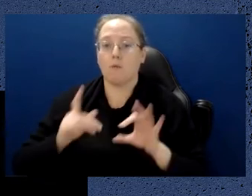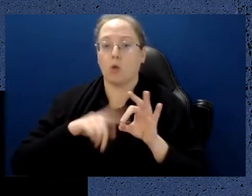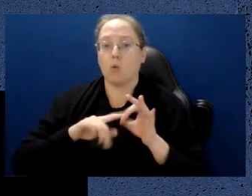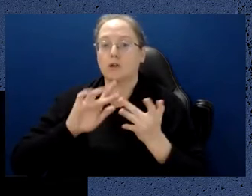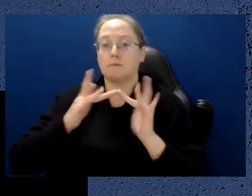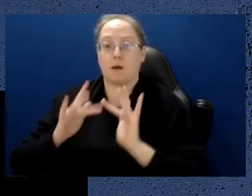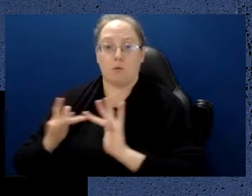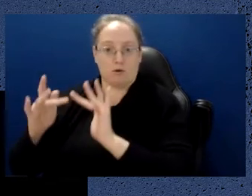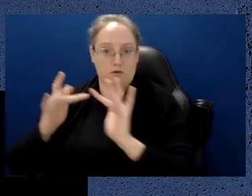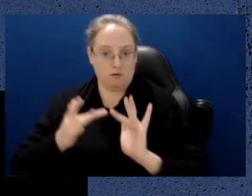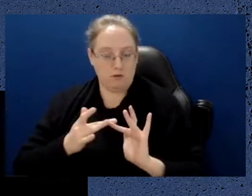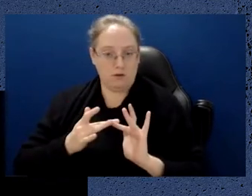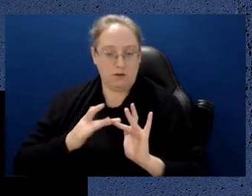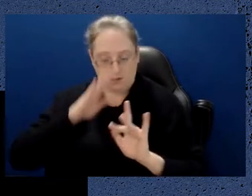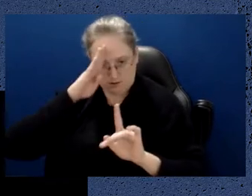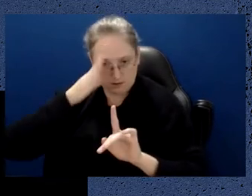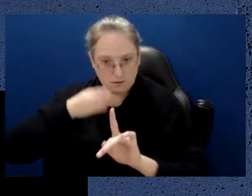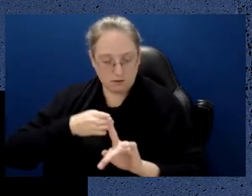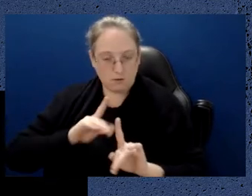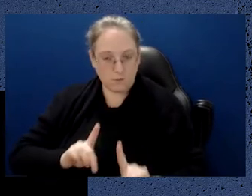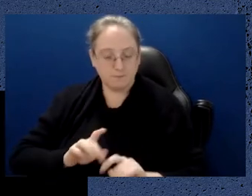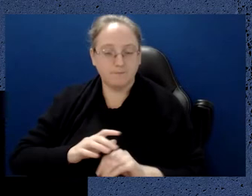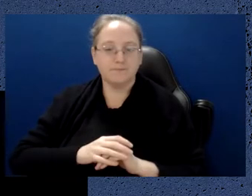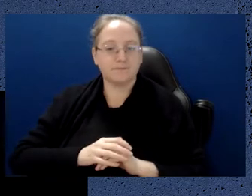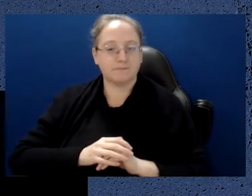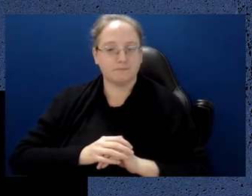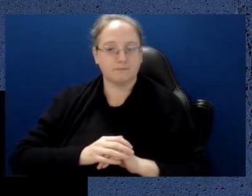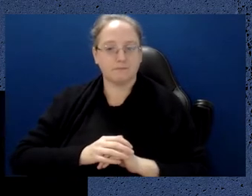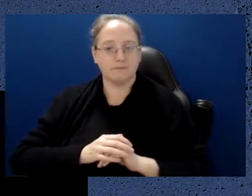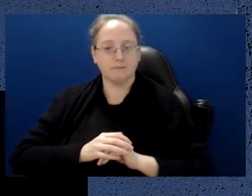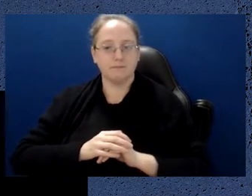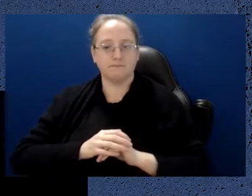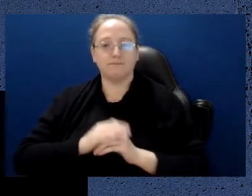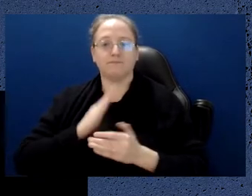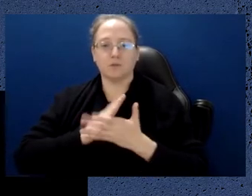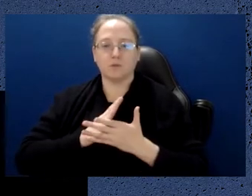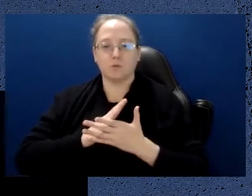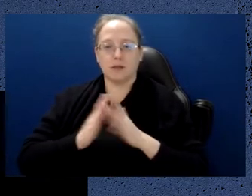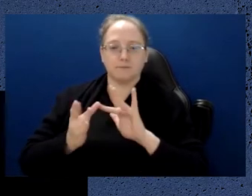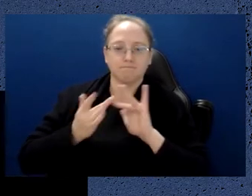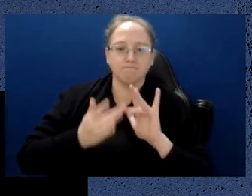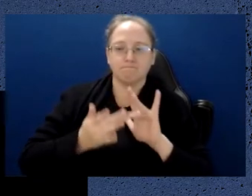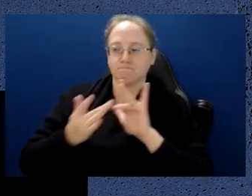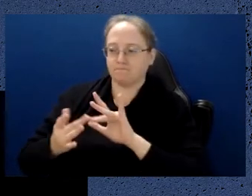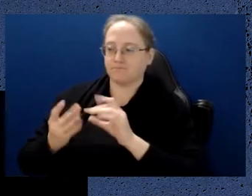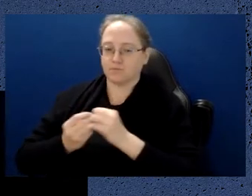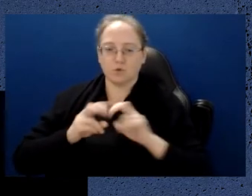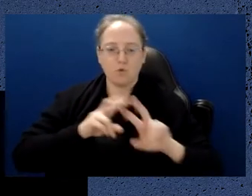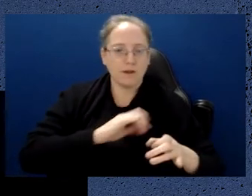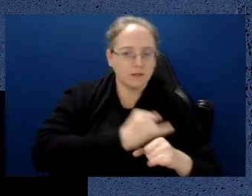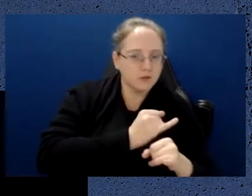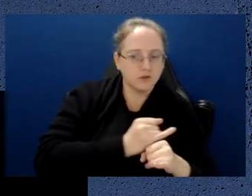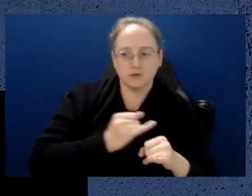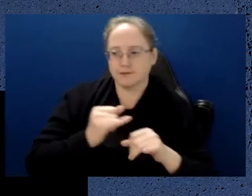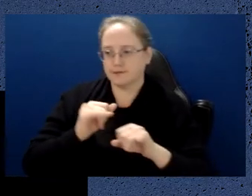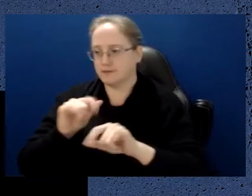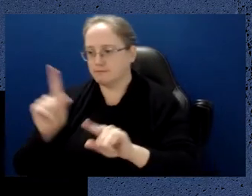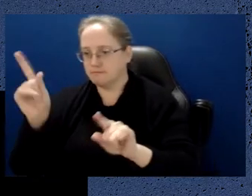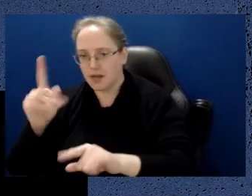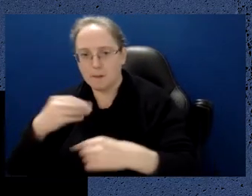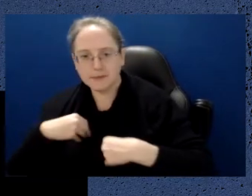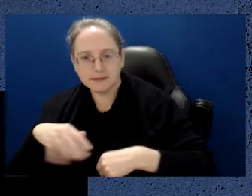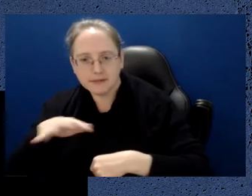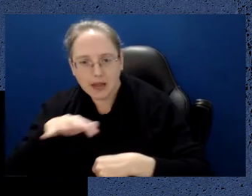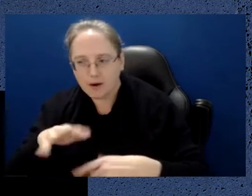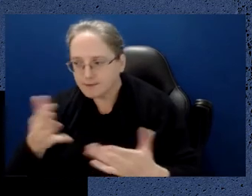really dedicated to engaging with research institutes and industry around their emerging